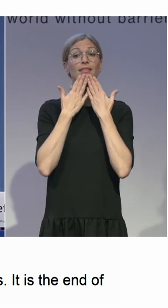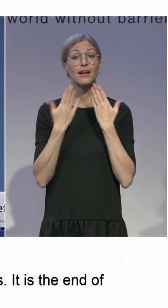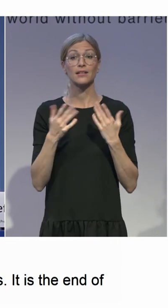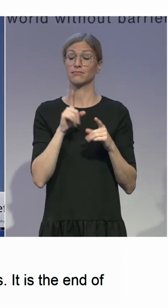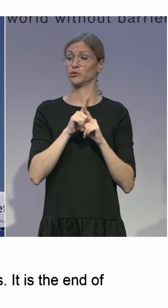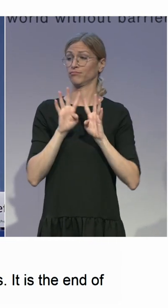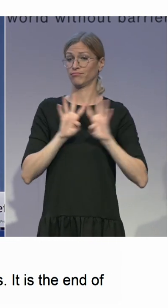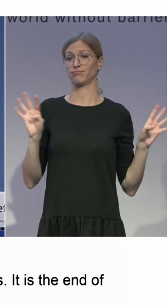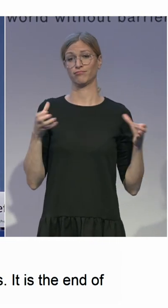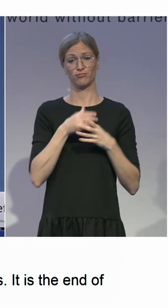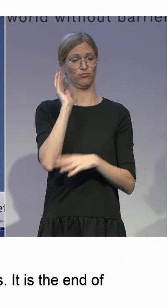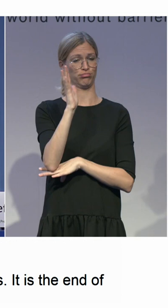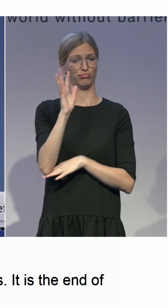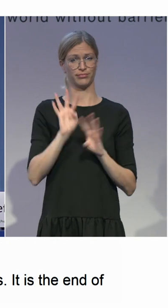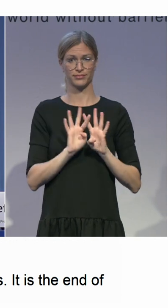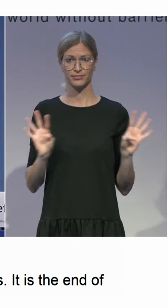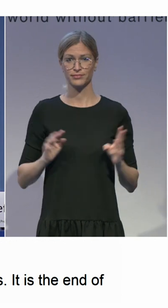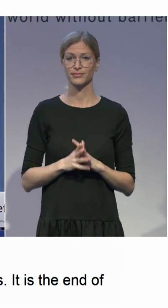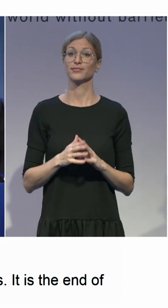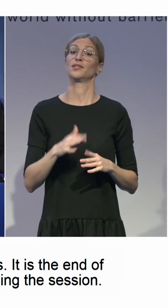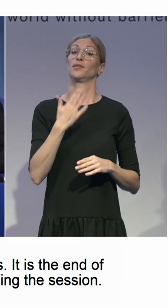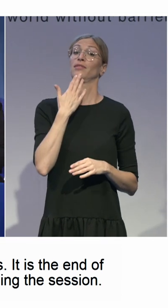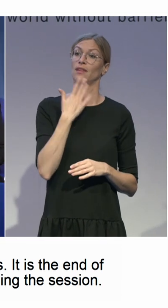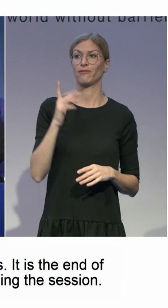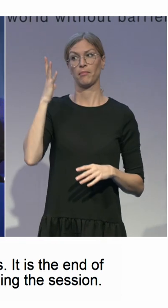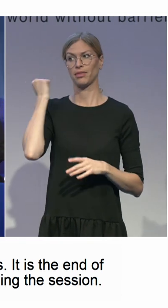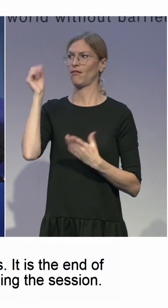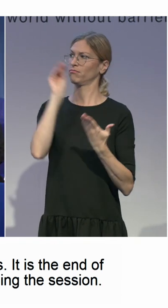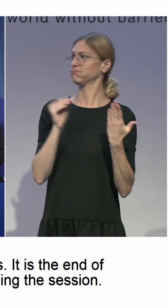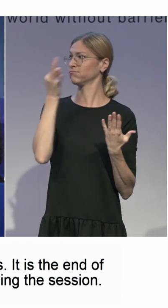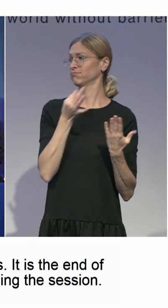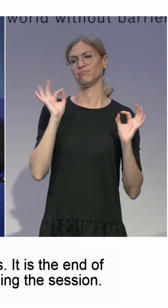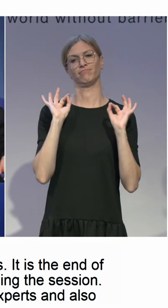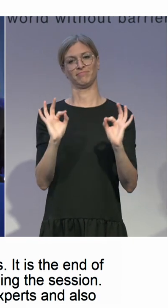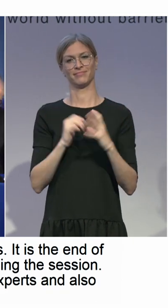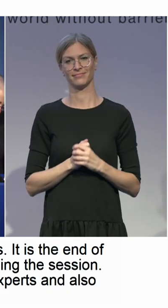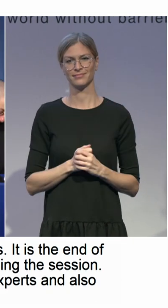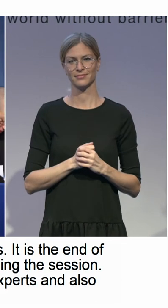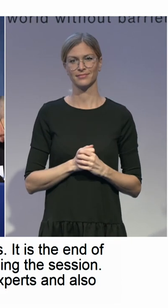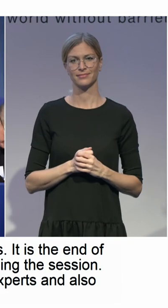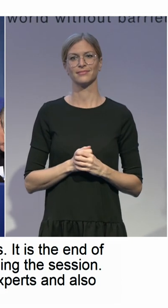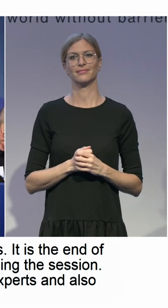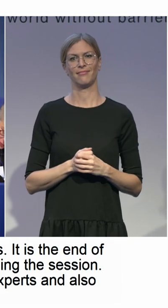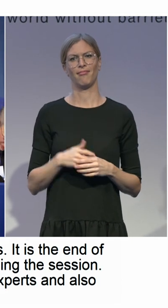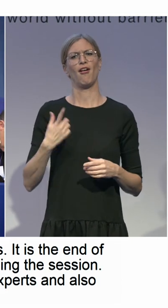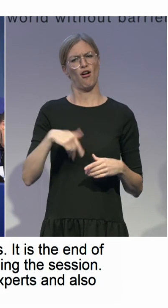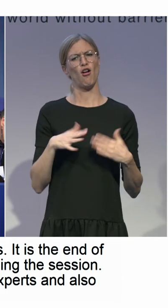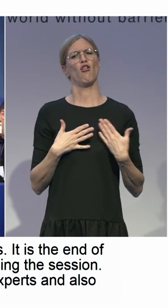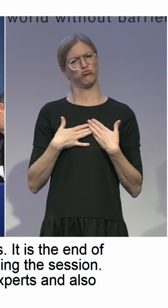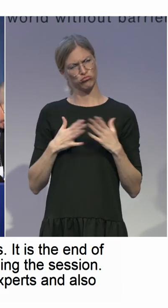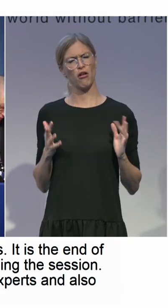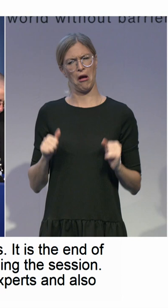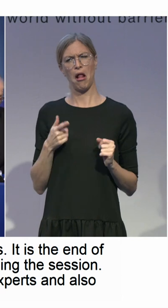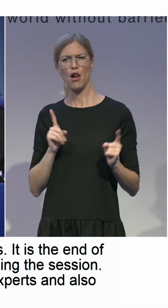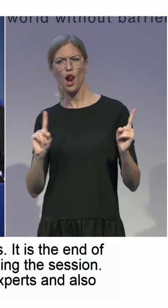and also Petra very much for their contributions. And I'm sure everyone is ready to answer more questions with you